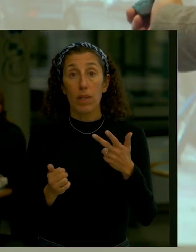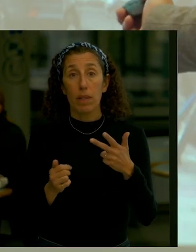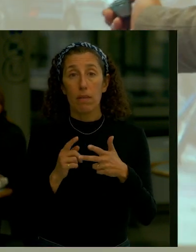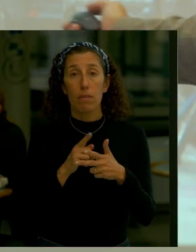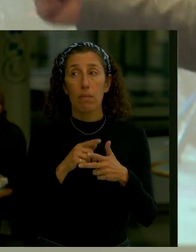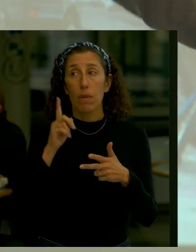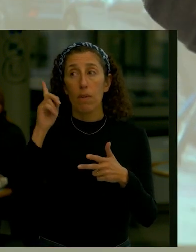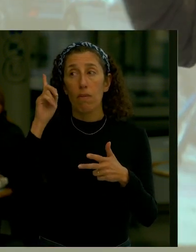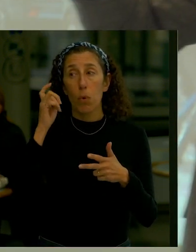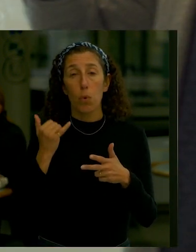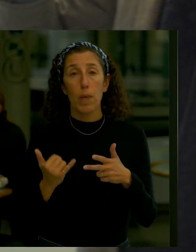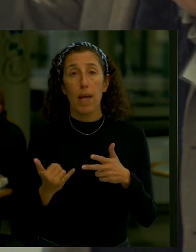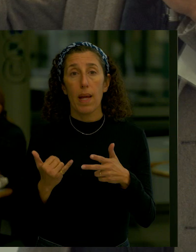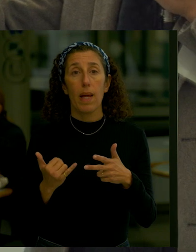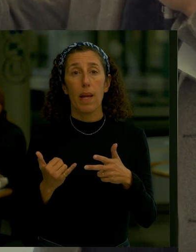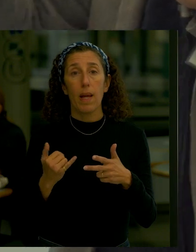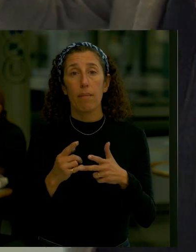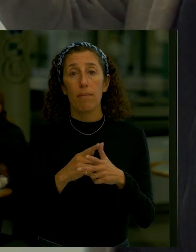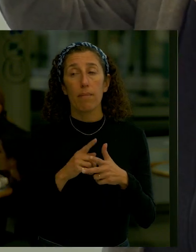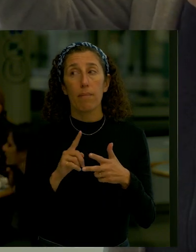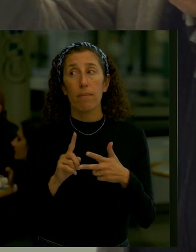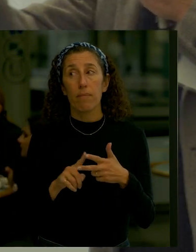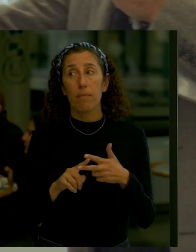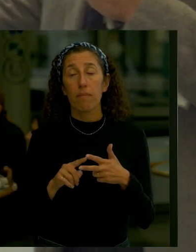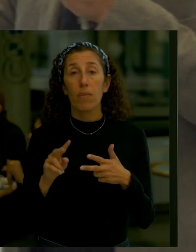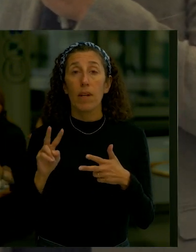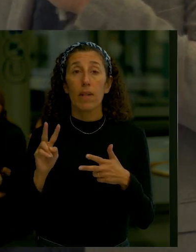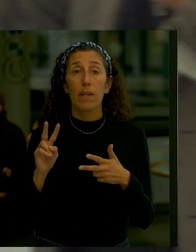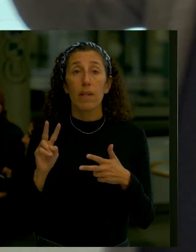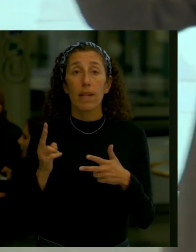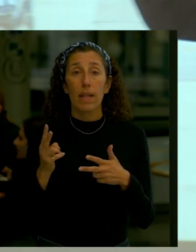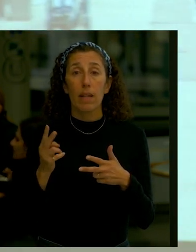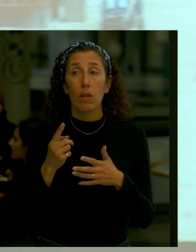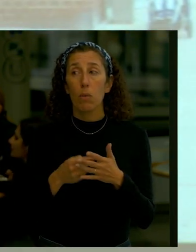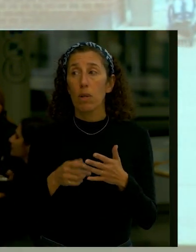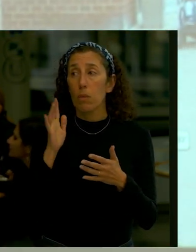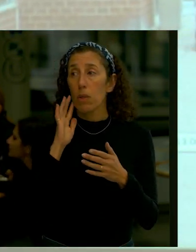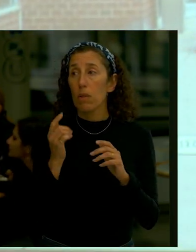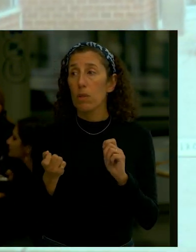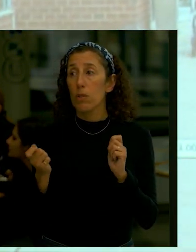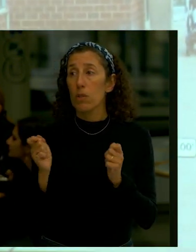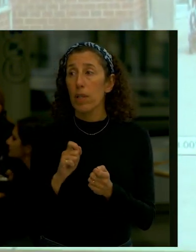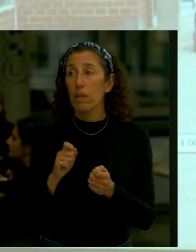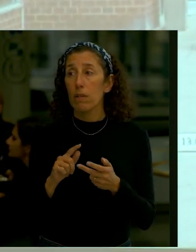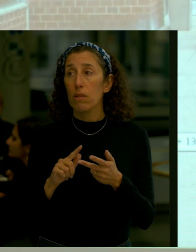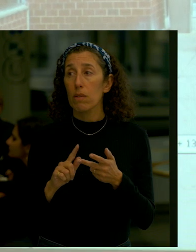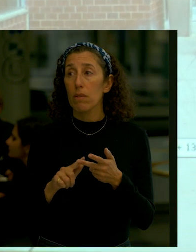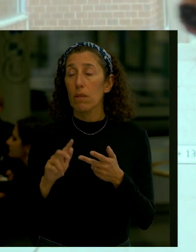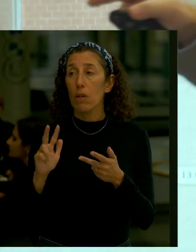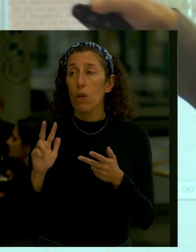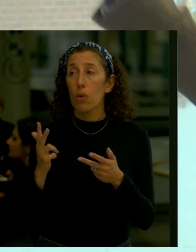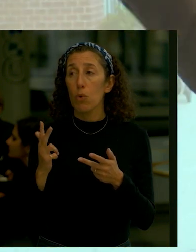today the second image is going to highlight what is going to change and then the third image is going to